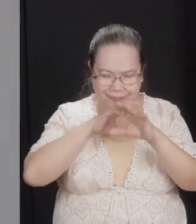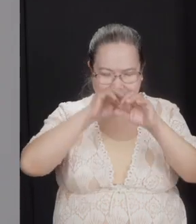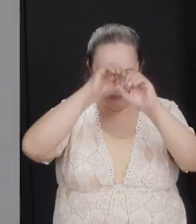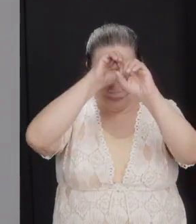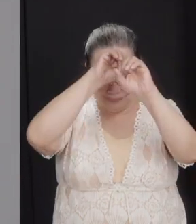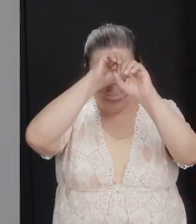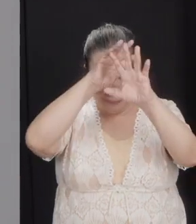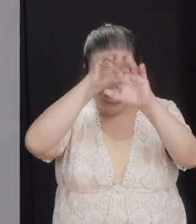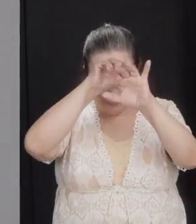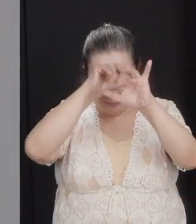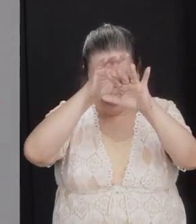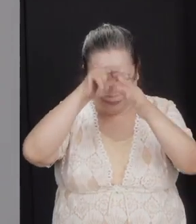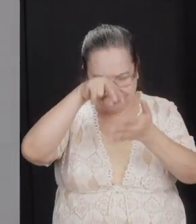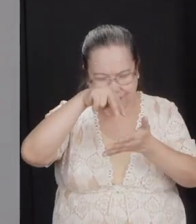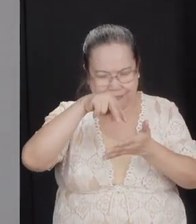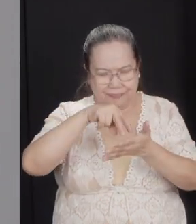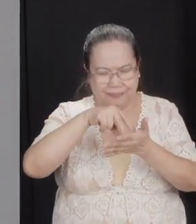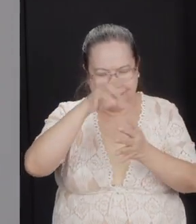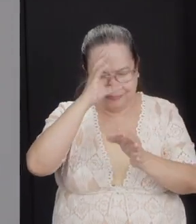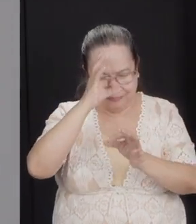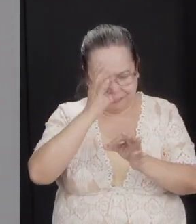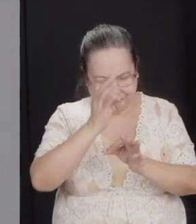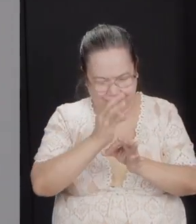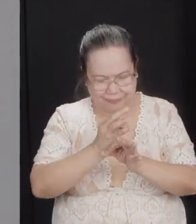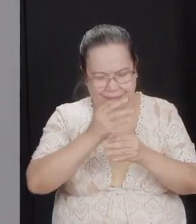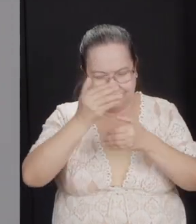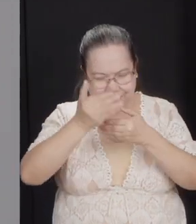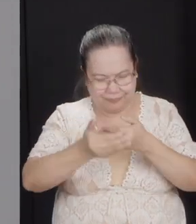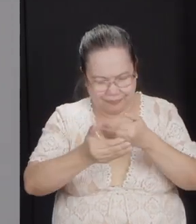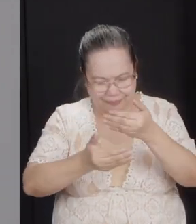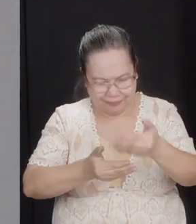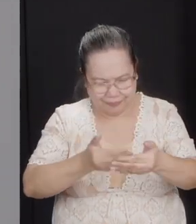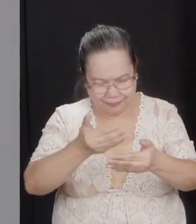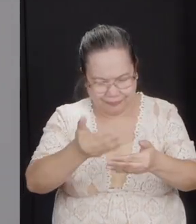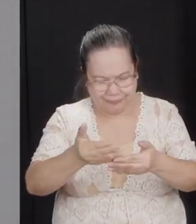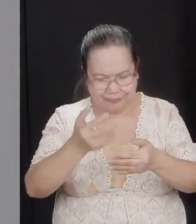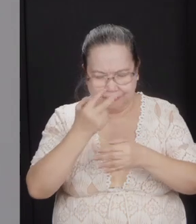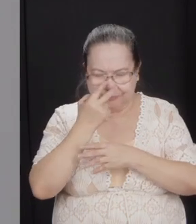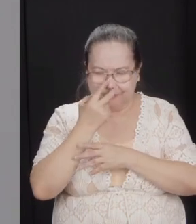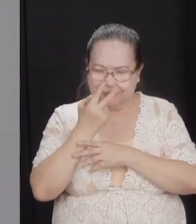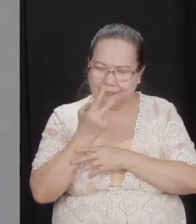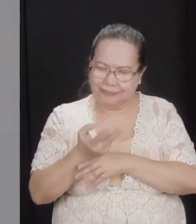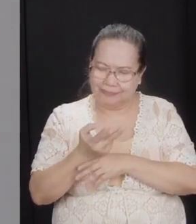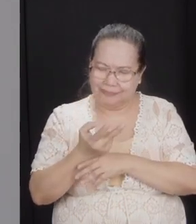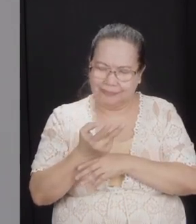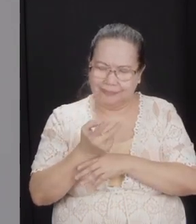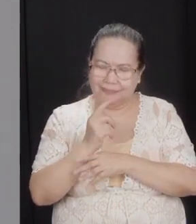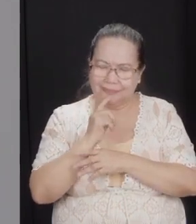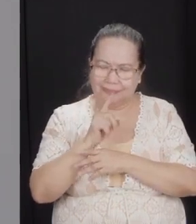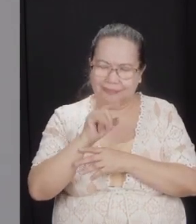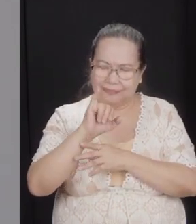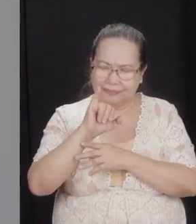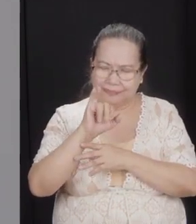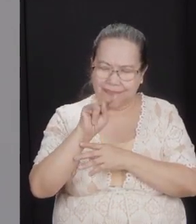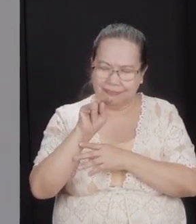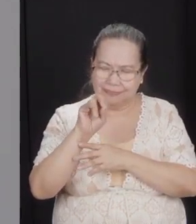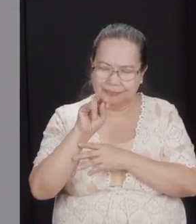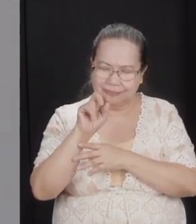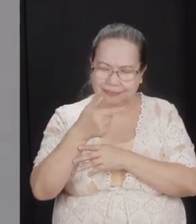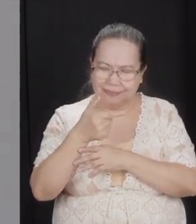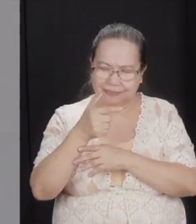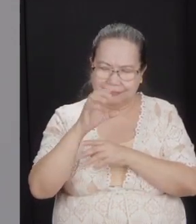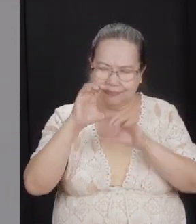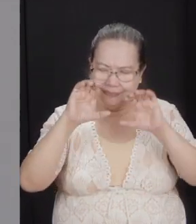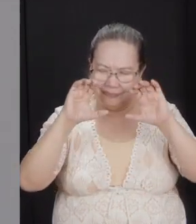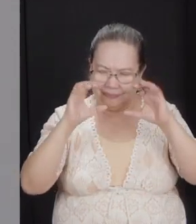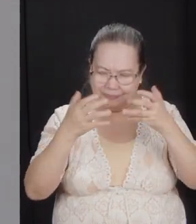and reminding us that faith is passed on. Seeing the Enung clan, Father, and realizing